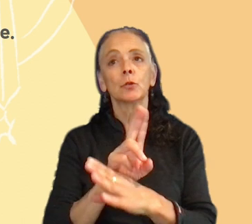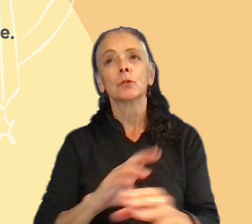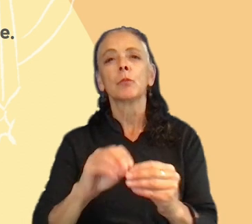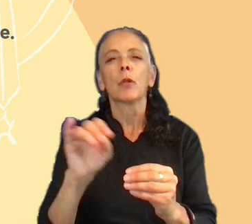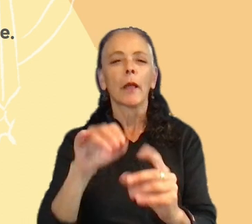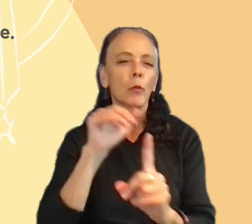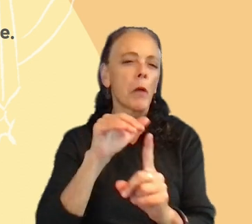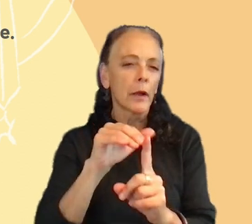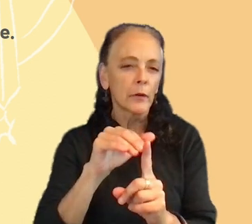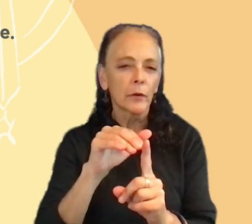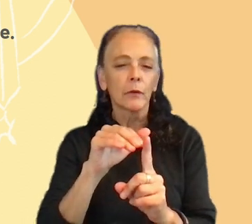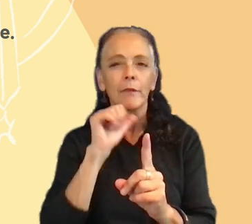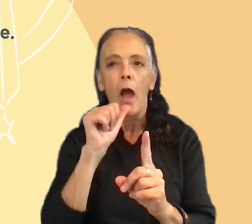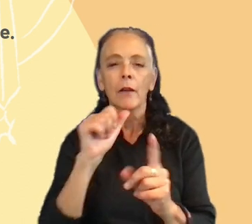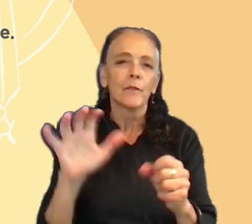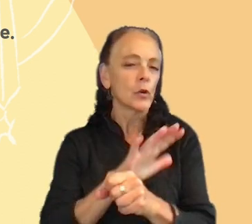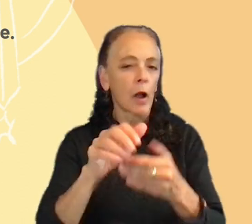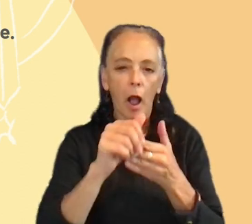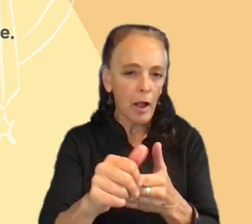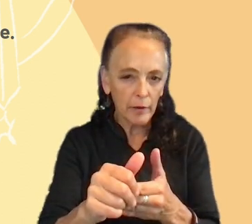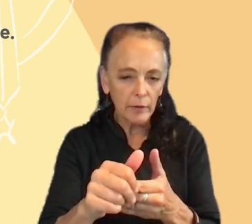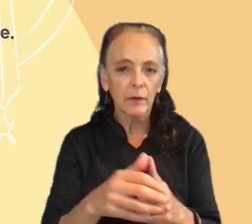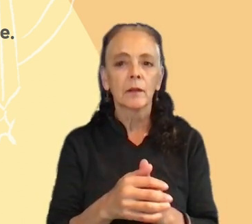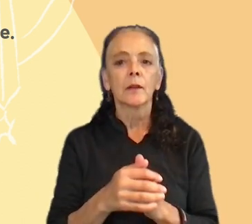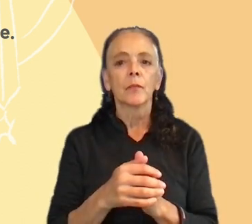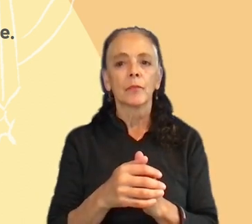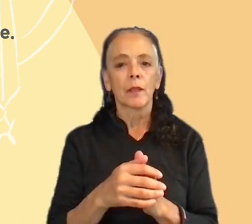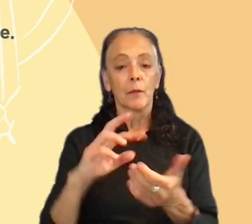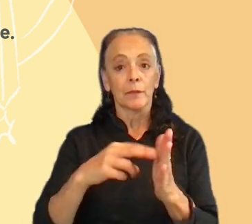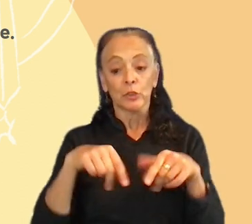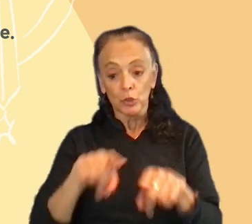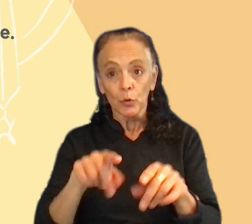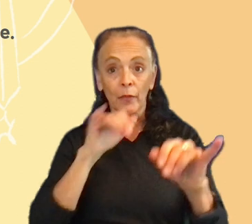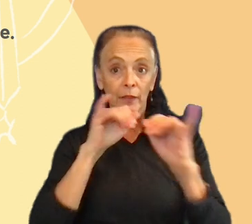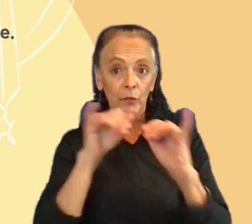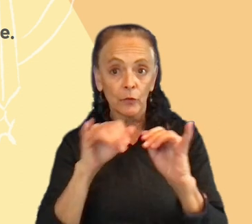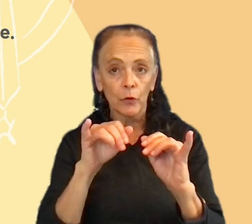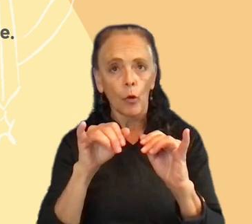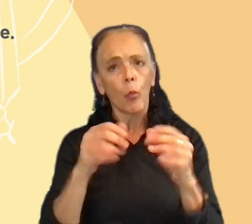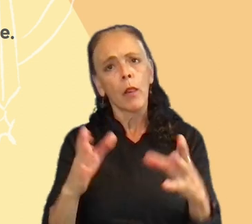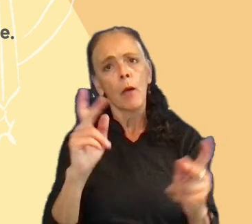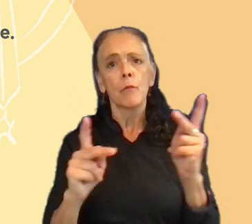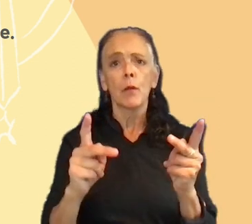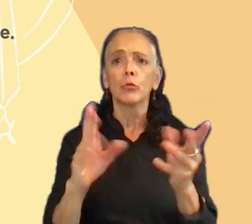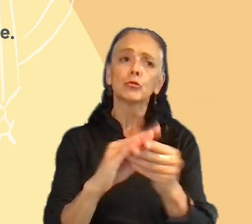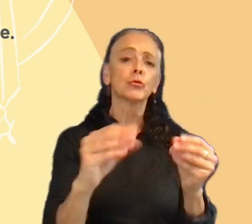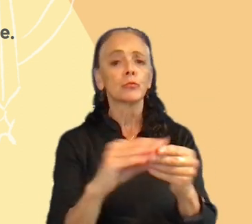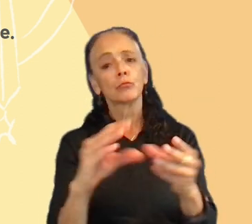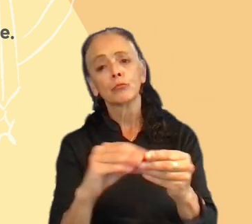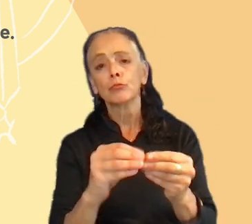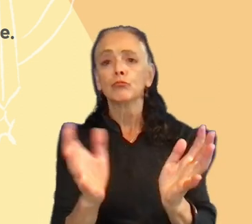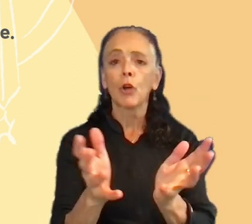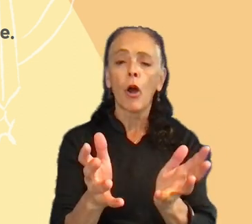reminder than a guide for us. So, in the heat of the interview, we let people talk. And we